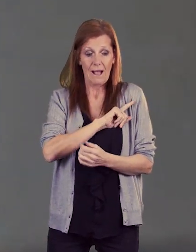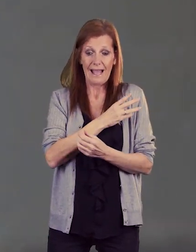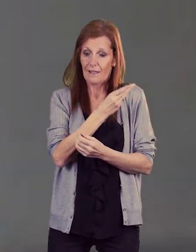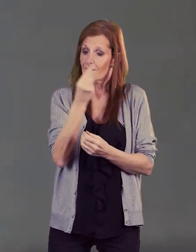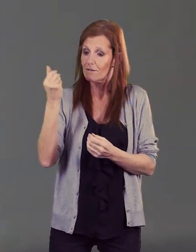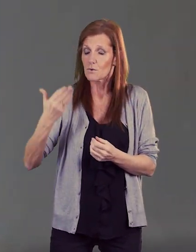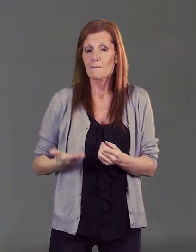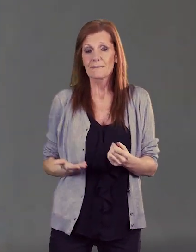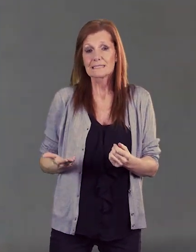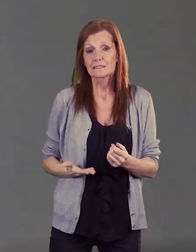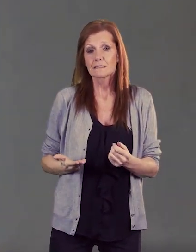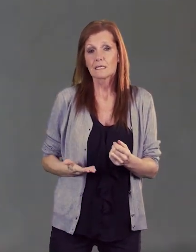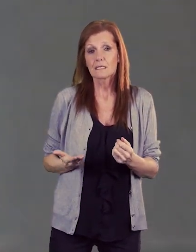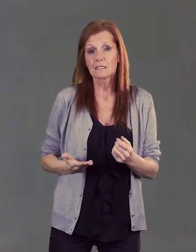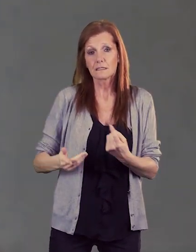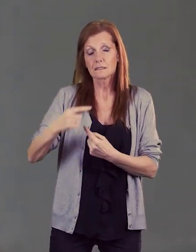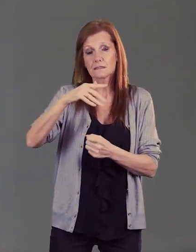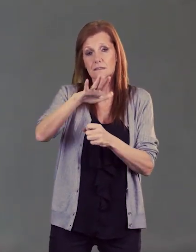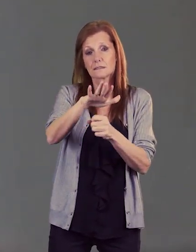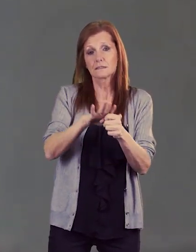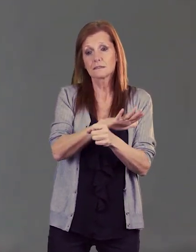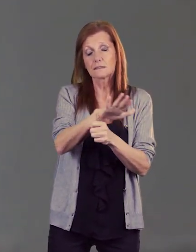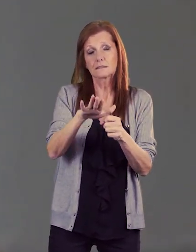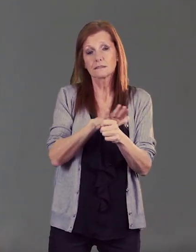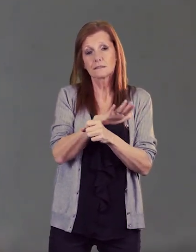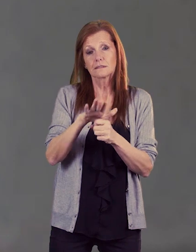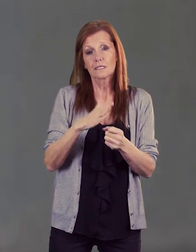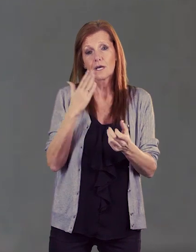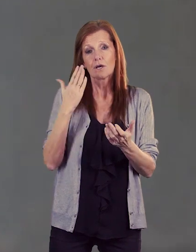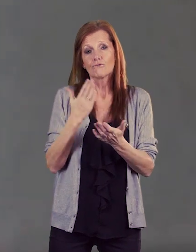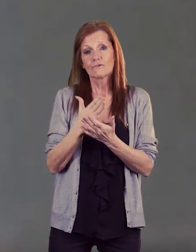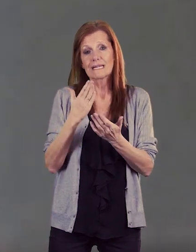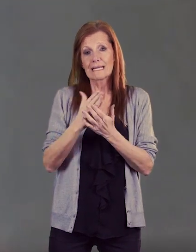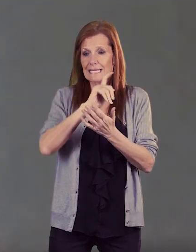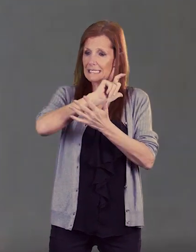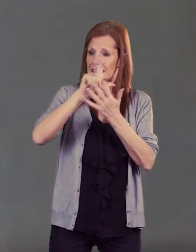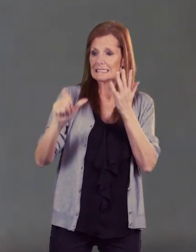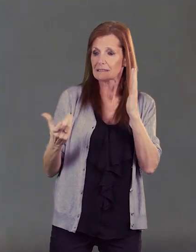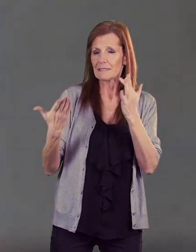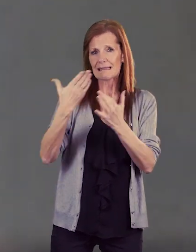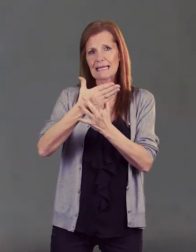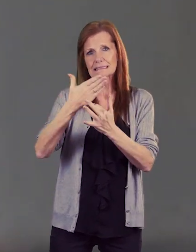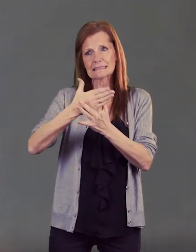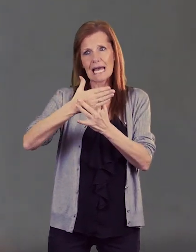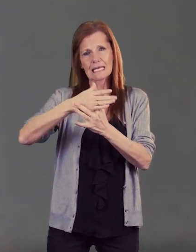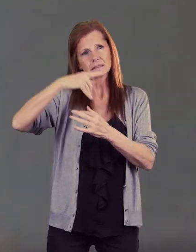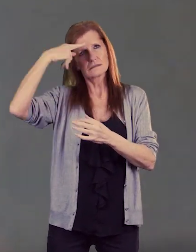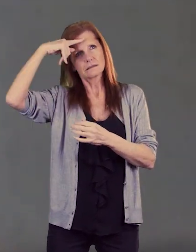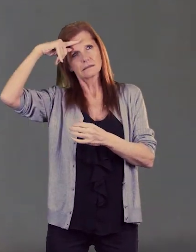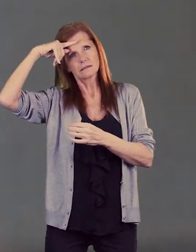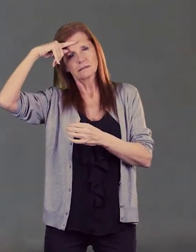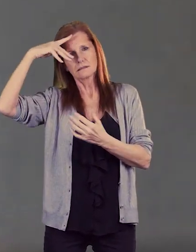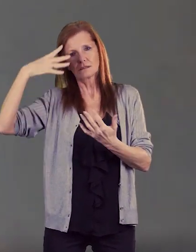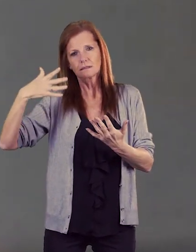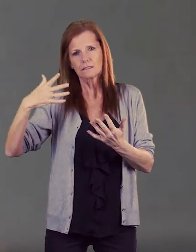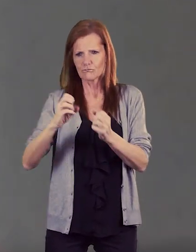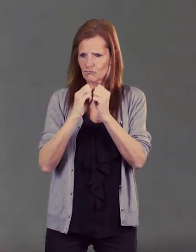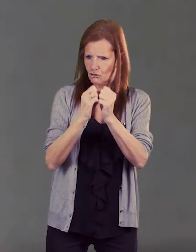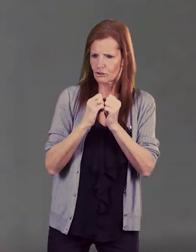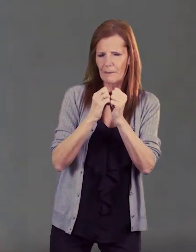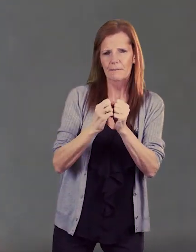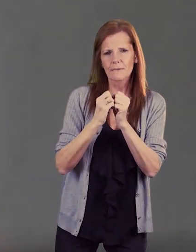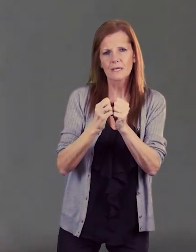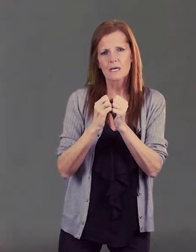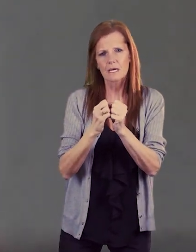um you know they put disability access to the foreground and they champion